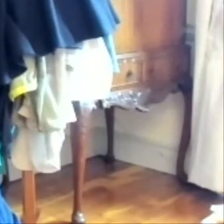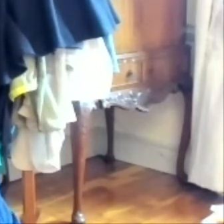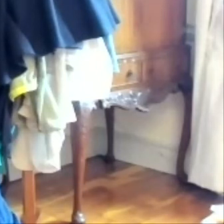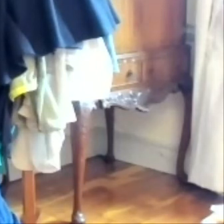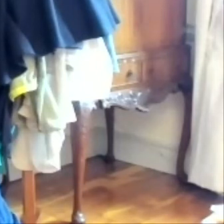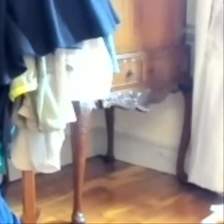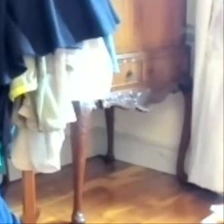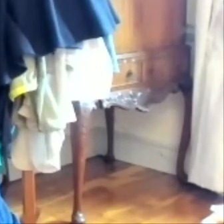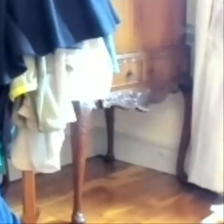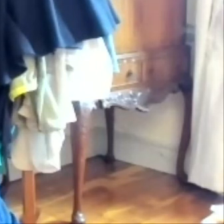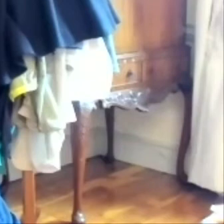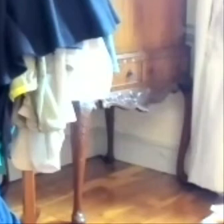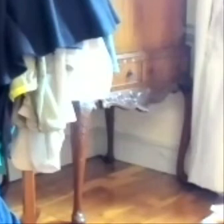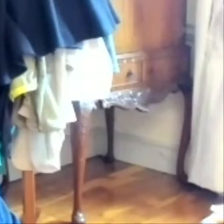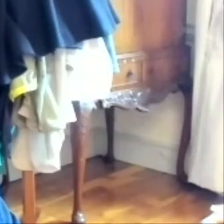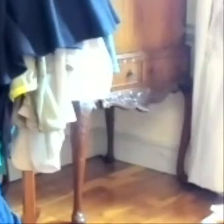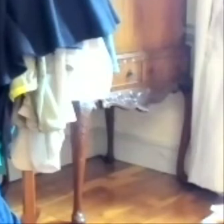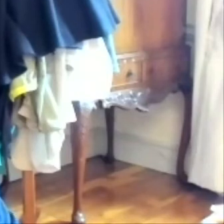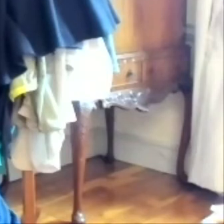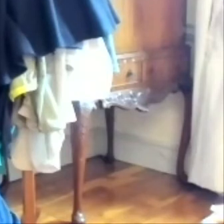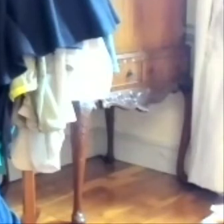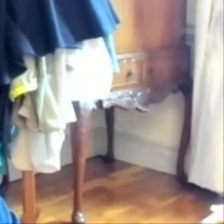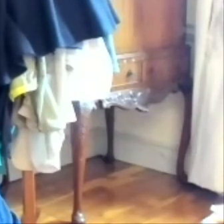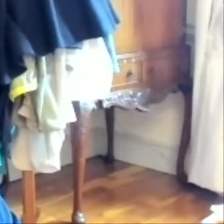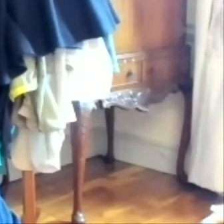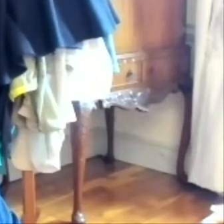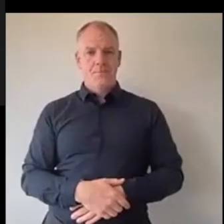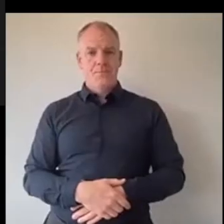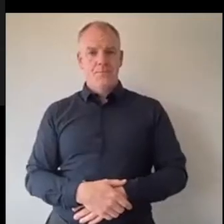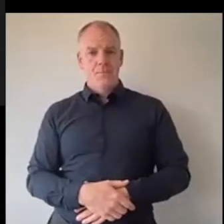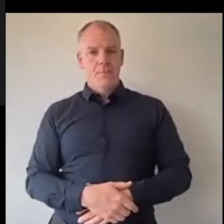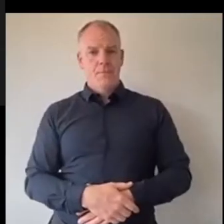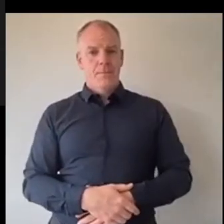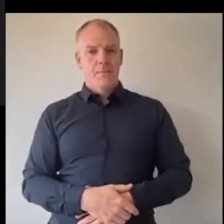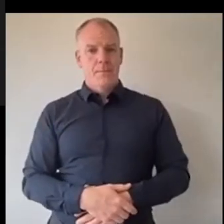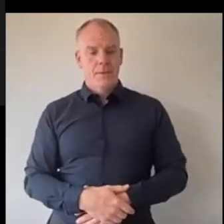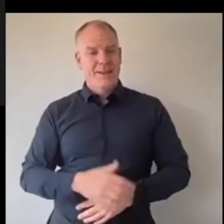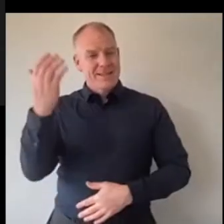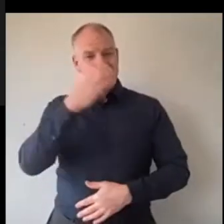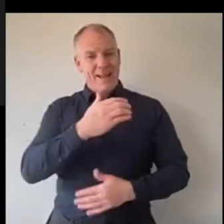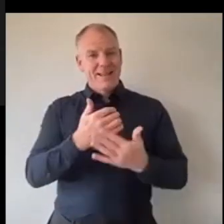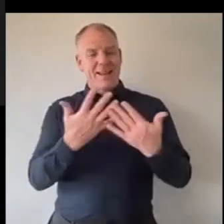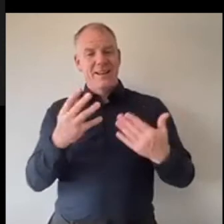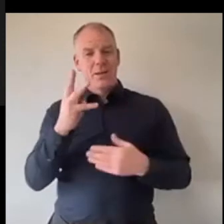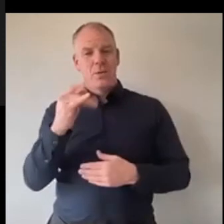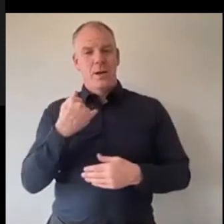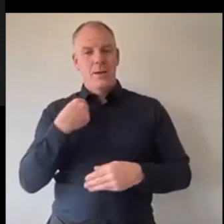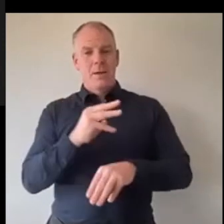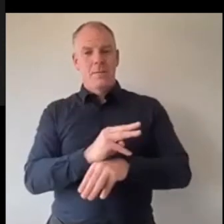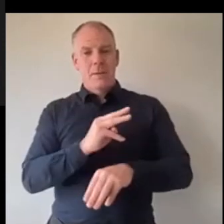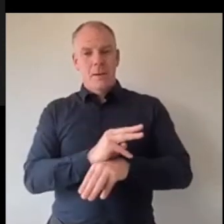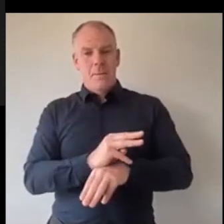it's fair to say that you are your mum's rock tell us how you've been through COVID we've been sad because we're mad at the start